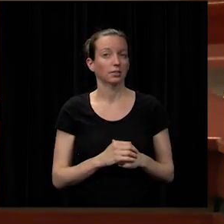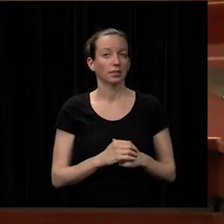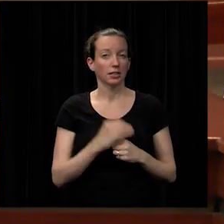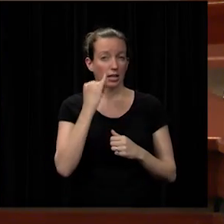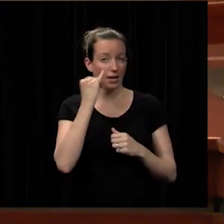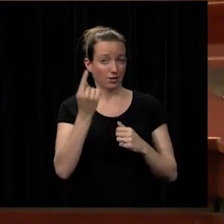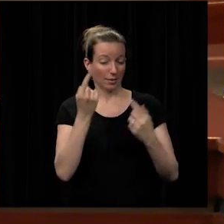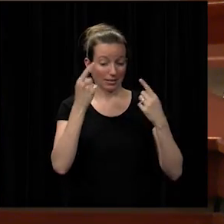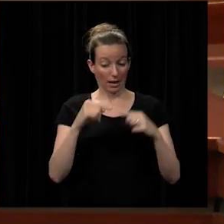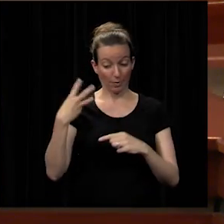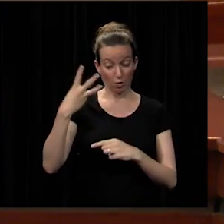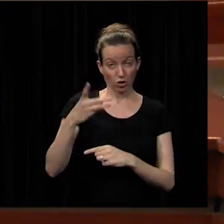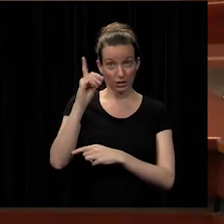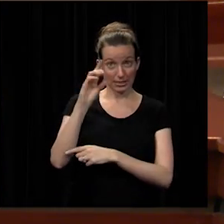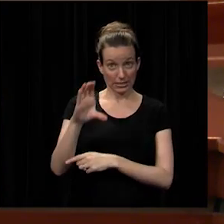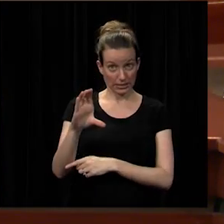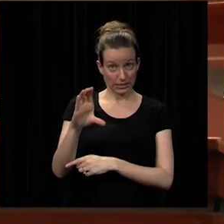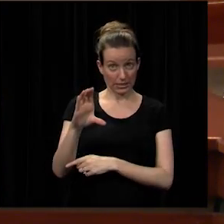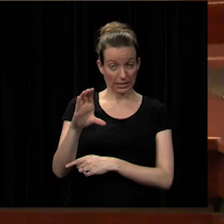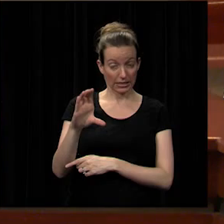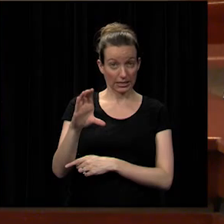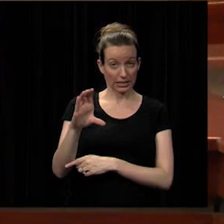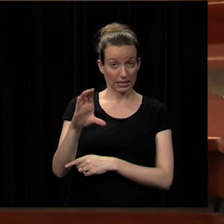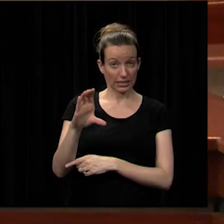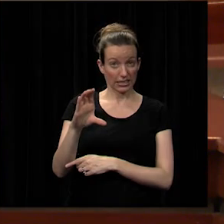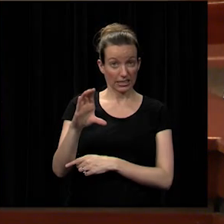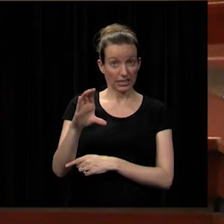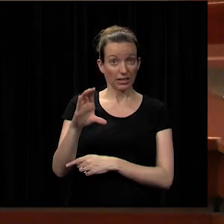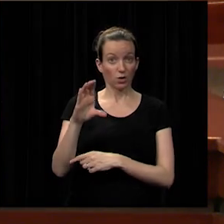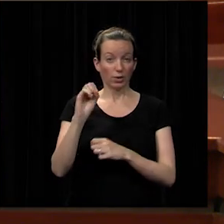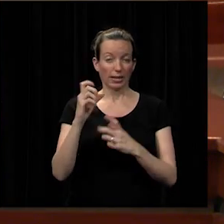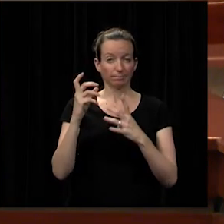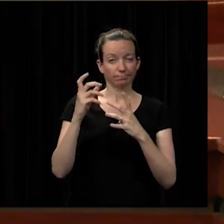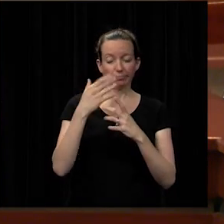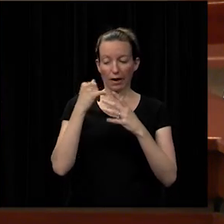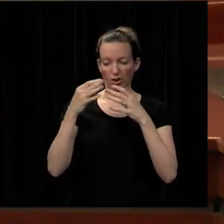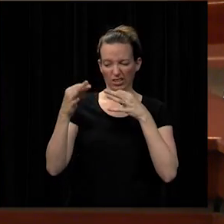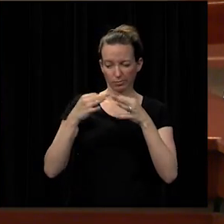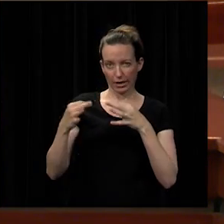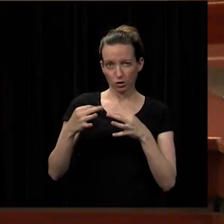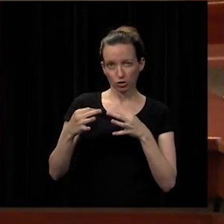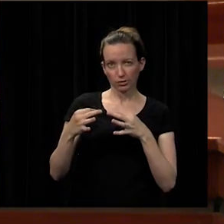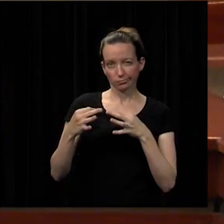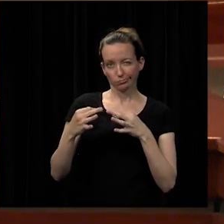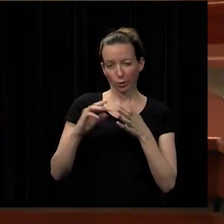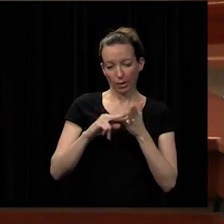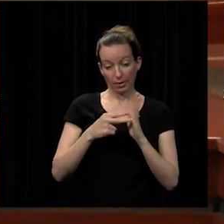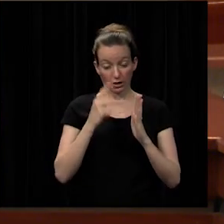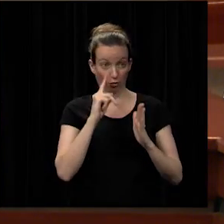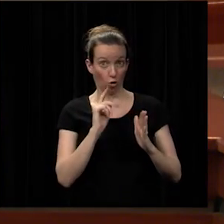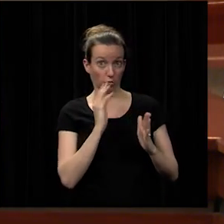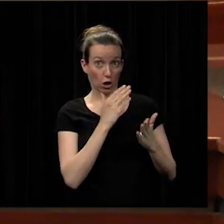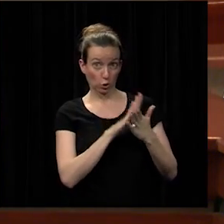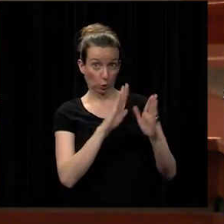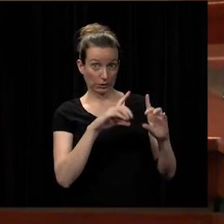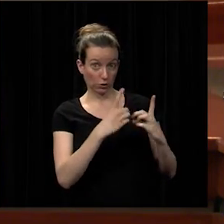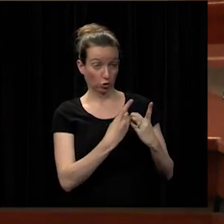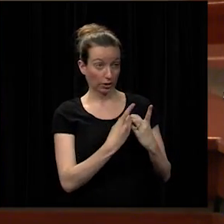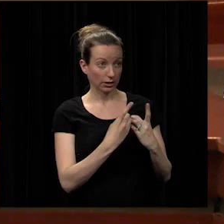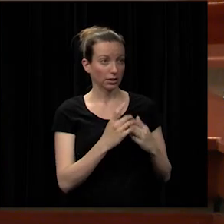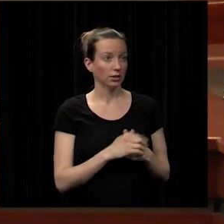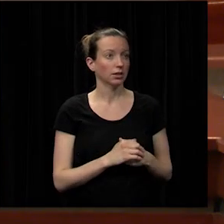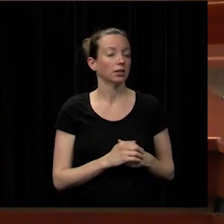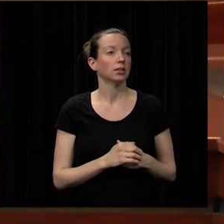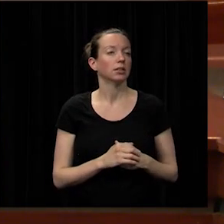in washington dc and then we get uh get that broken down for us in terms of what that might mean for school districts um in better